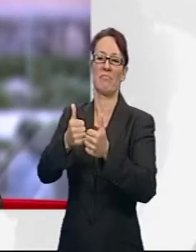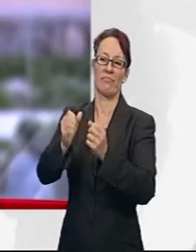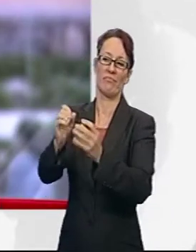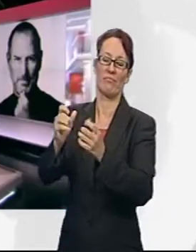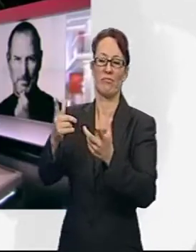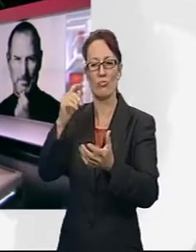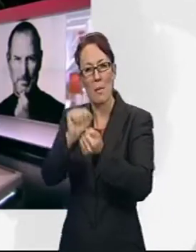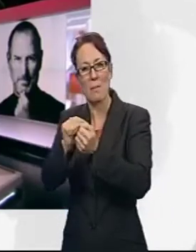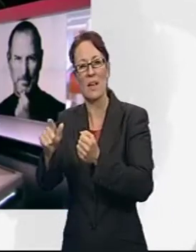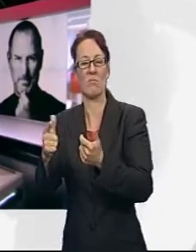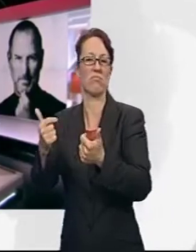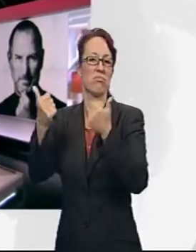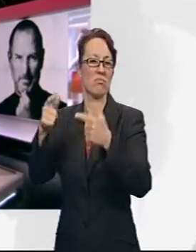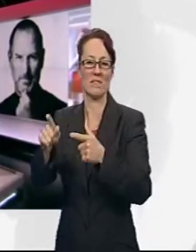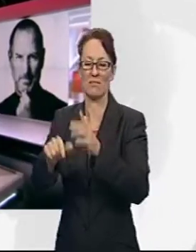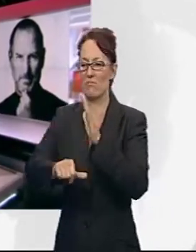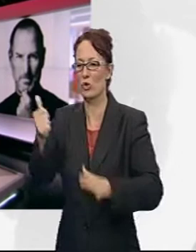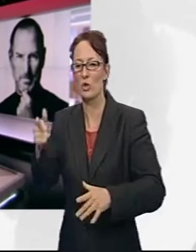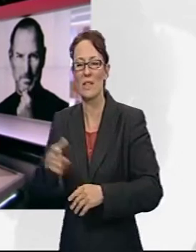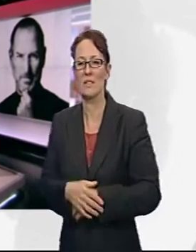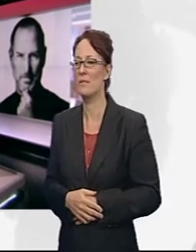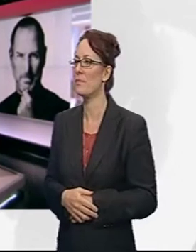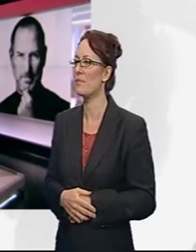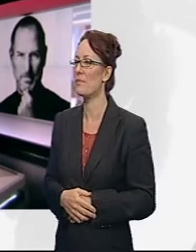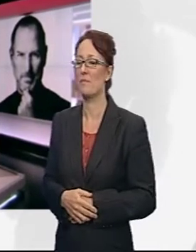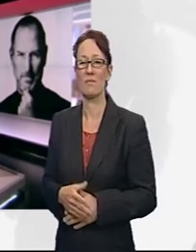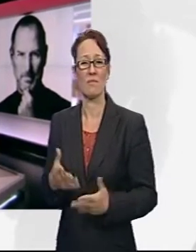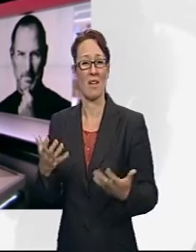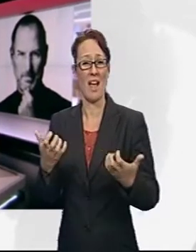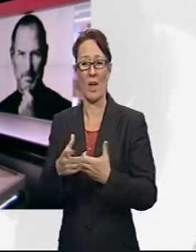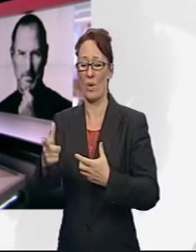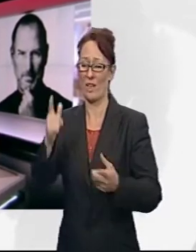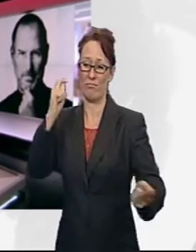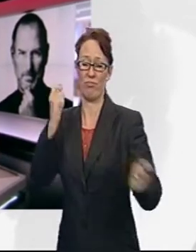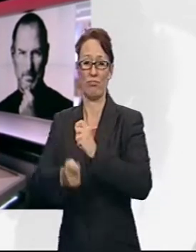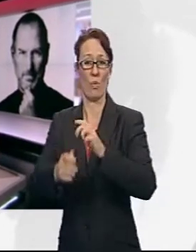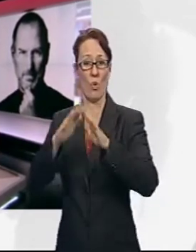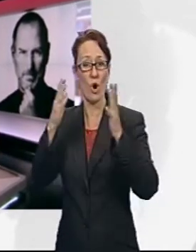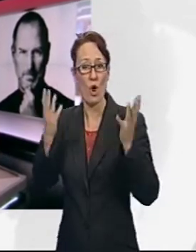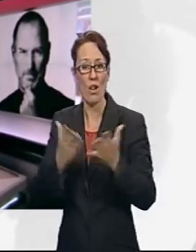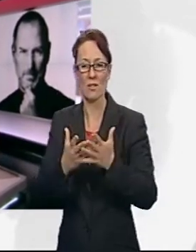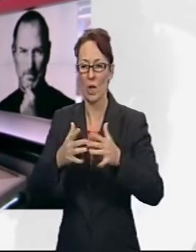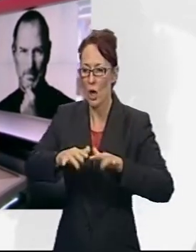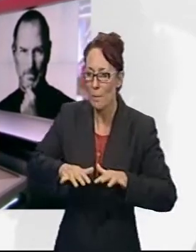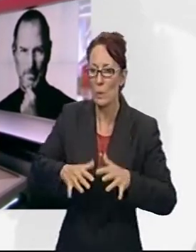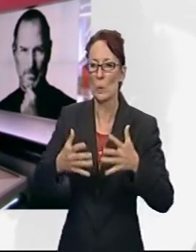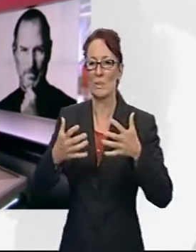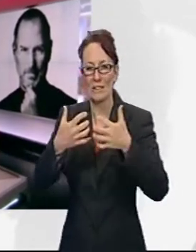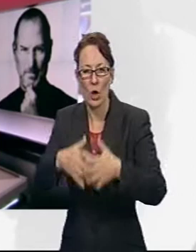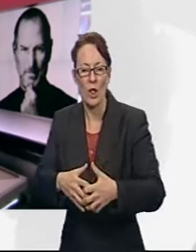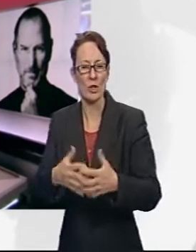Rory he had such a massive impact on the computing world